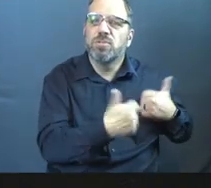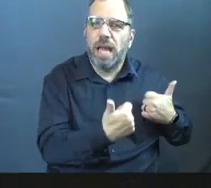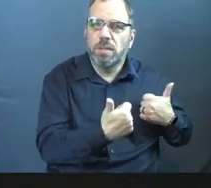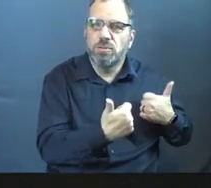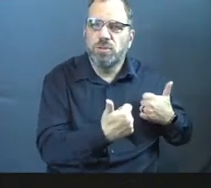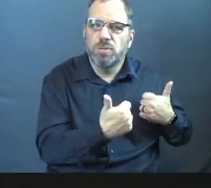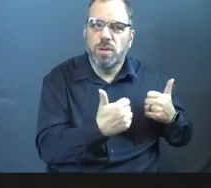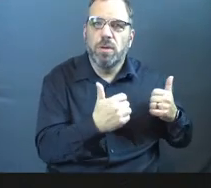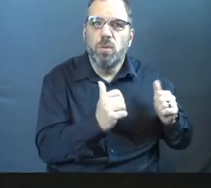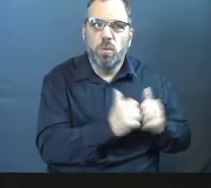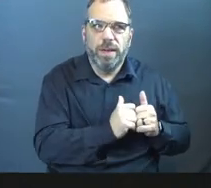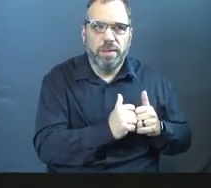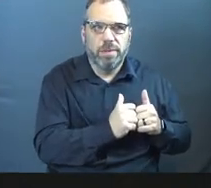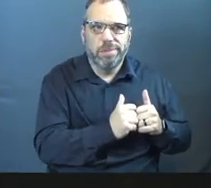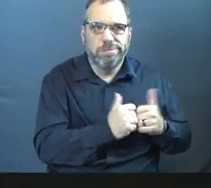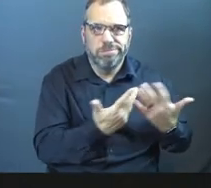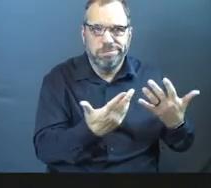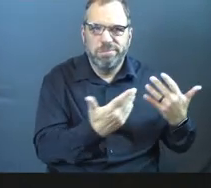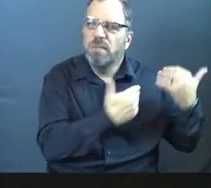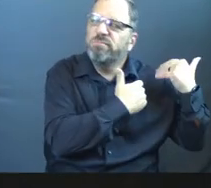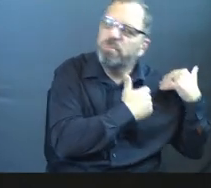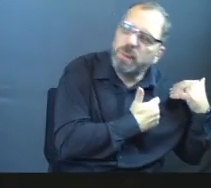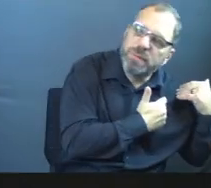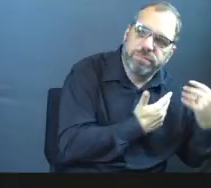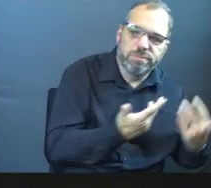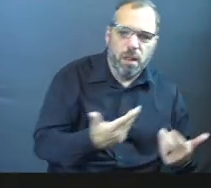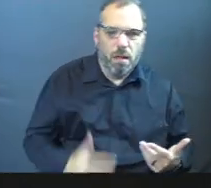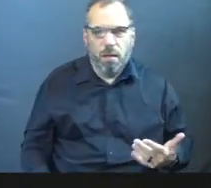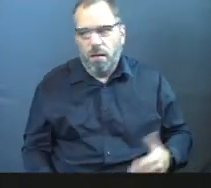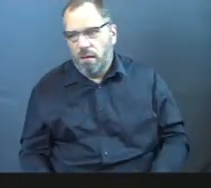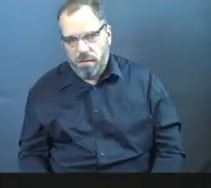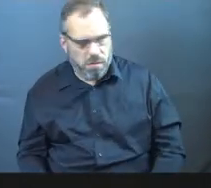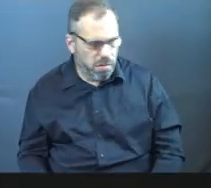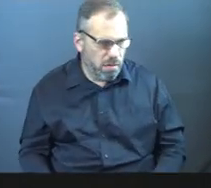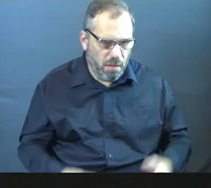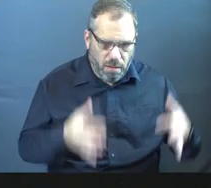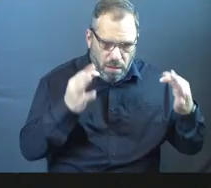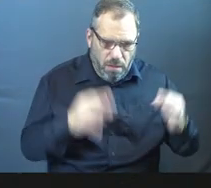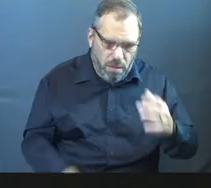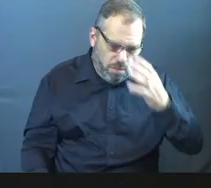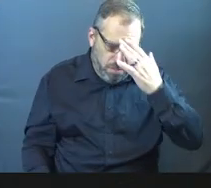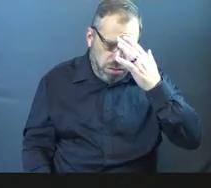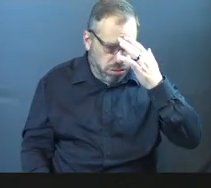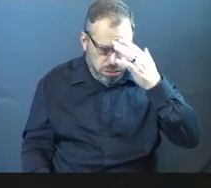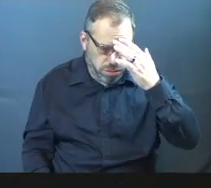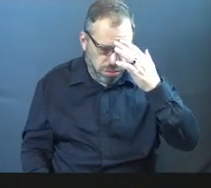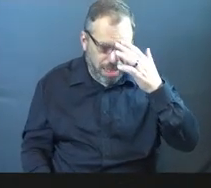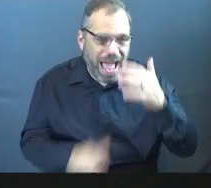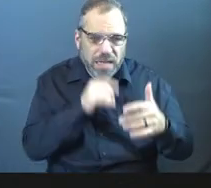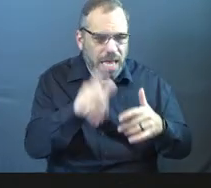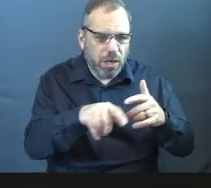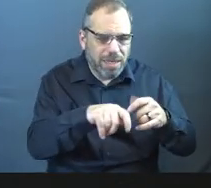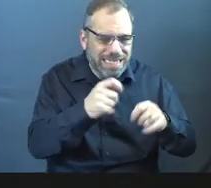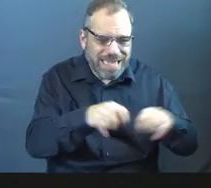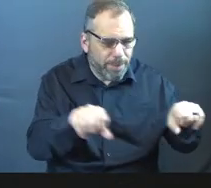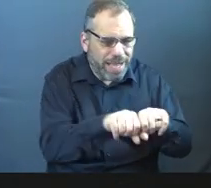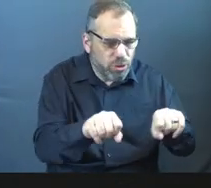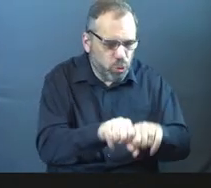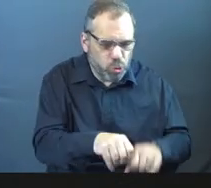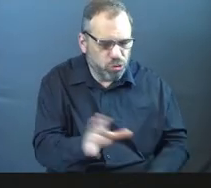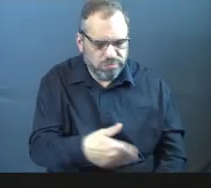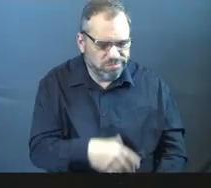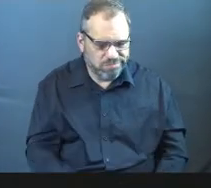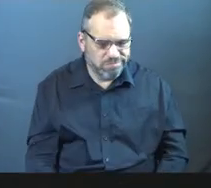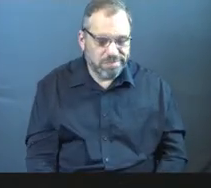It's got to come with some weight to it. Amen? Like, it'd be like, I decided I wasn't going to tie my shoes for the 21st. Like,